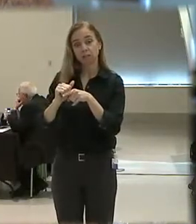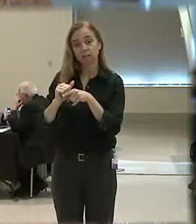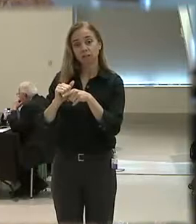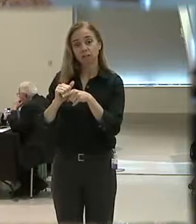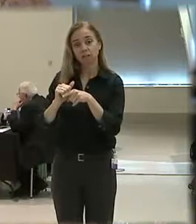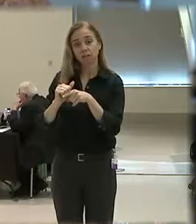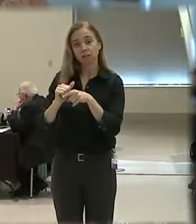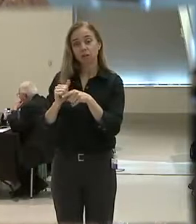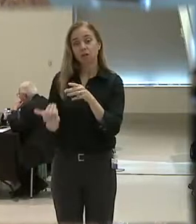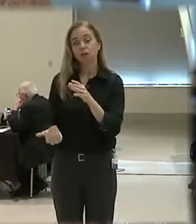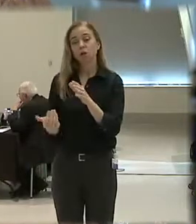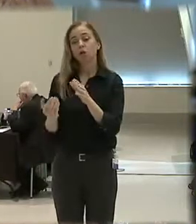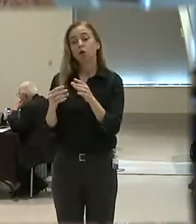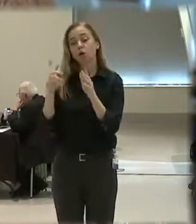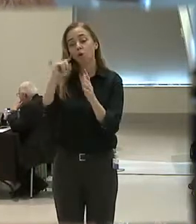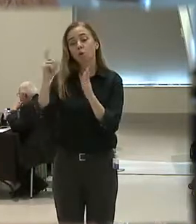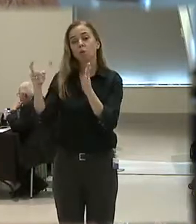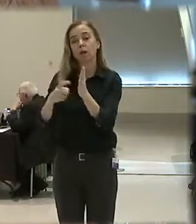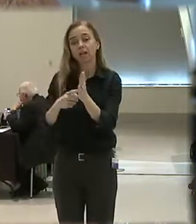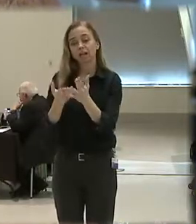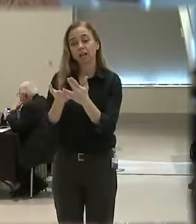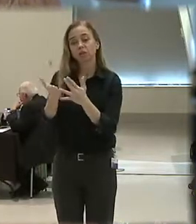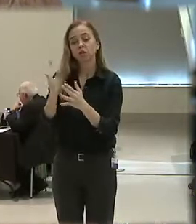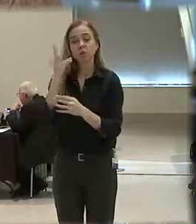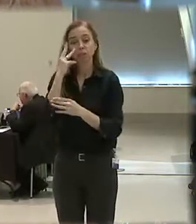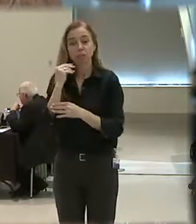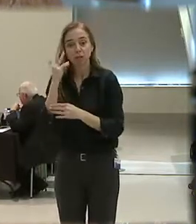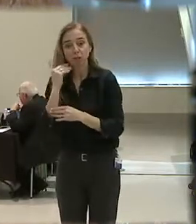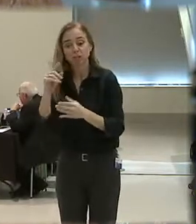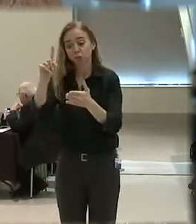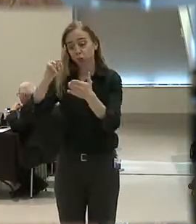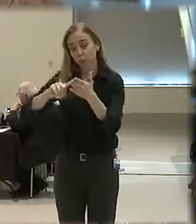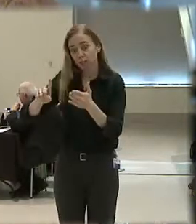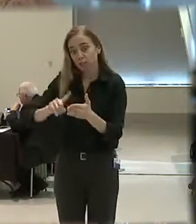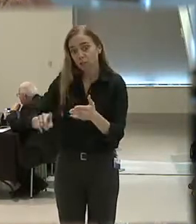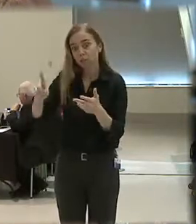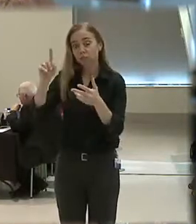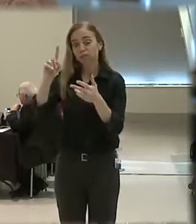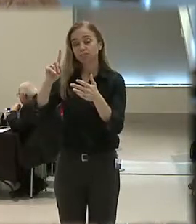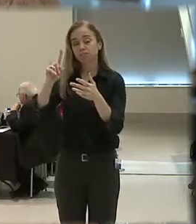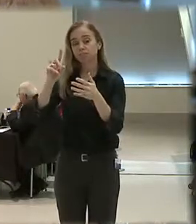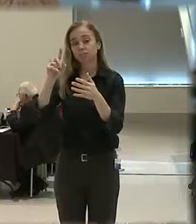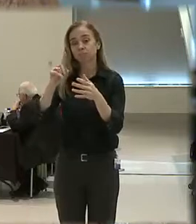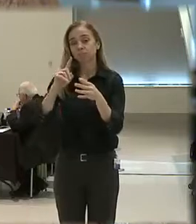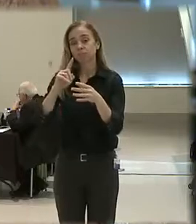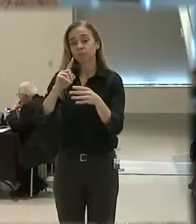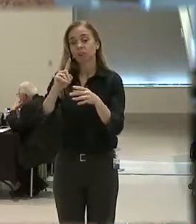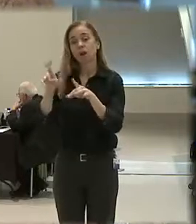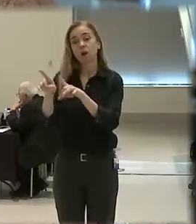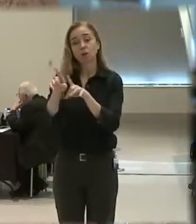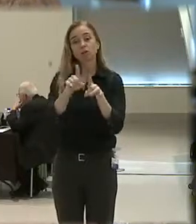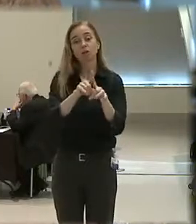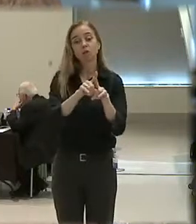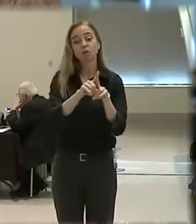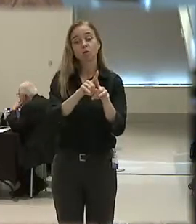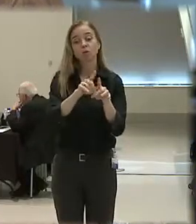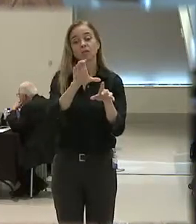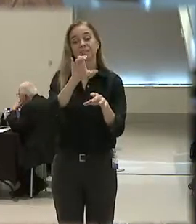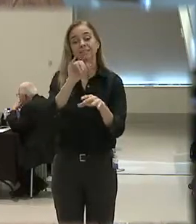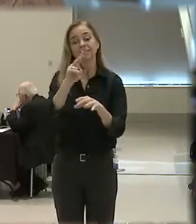is recognized through its experiences and research and investigations consistent with civil rights compliances.